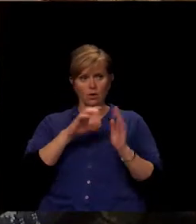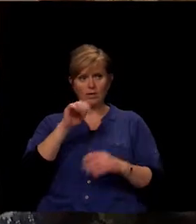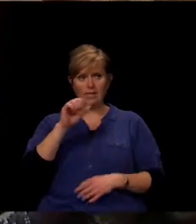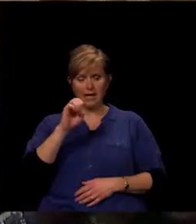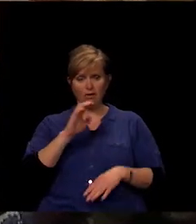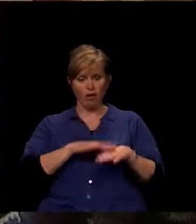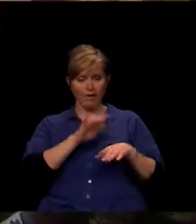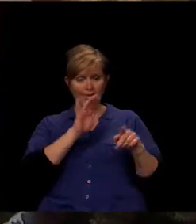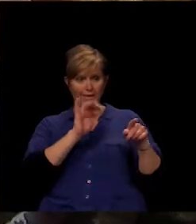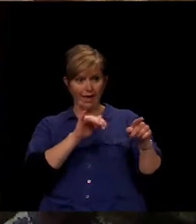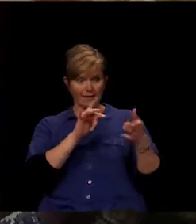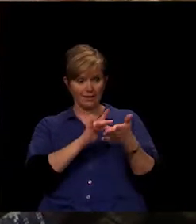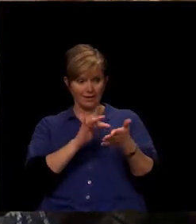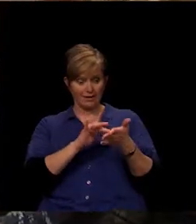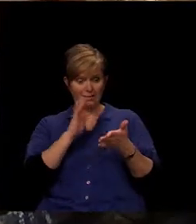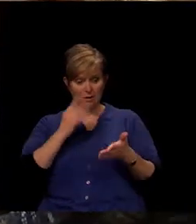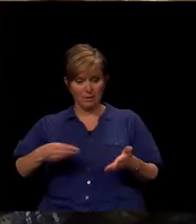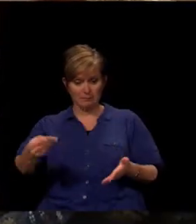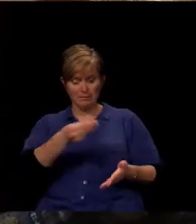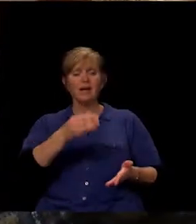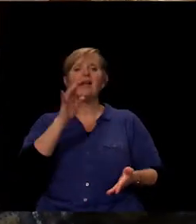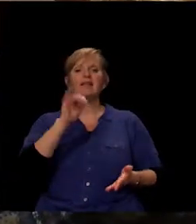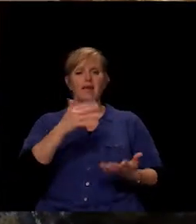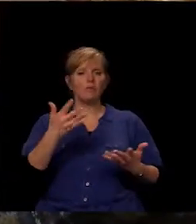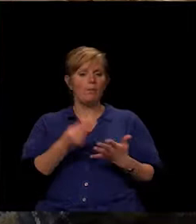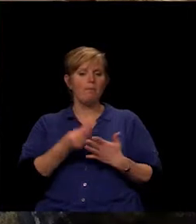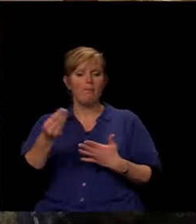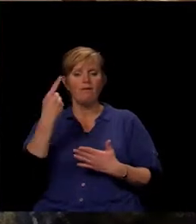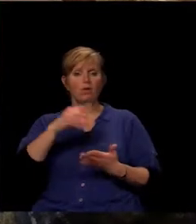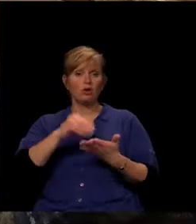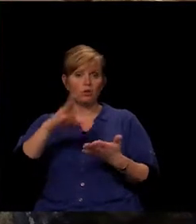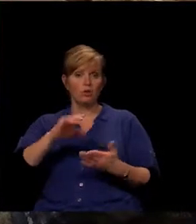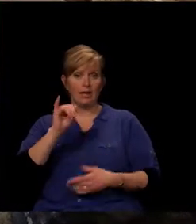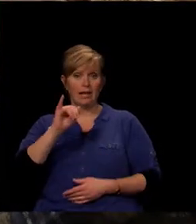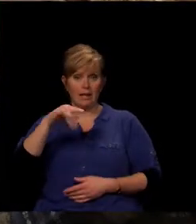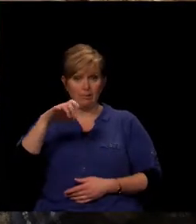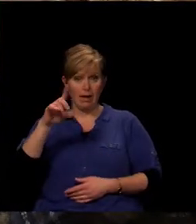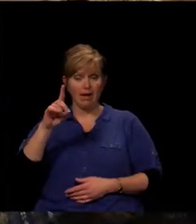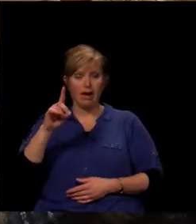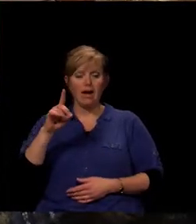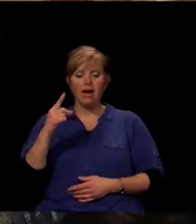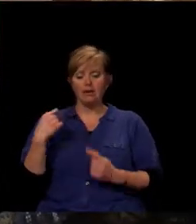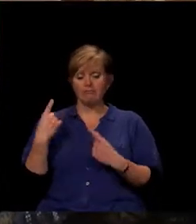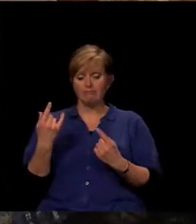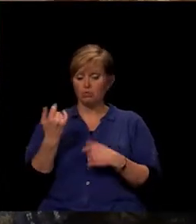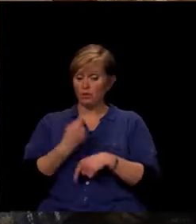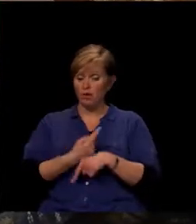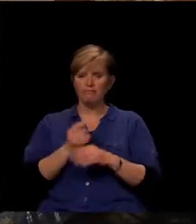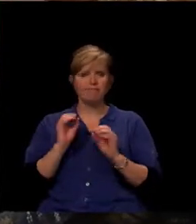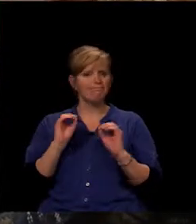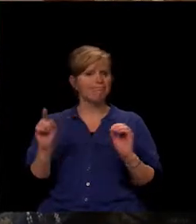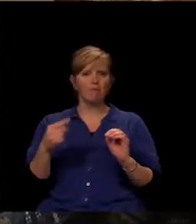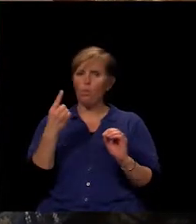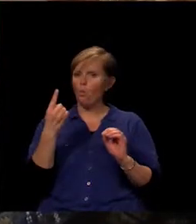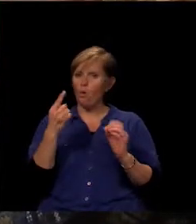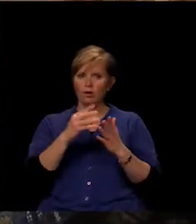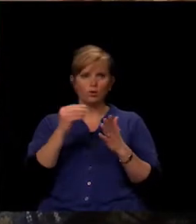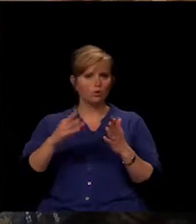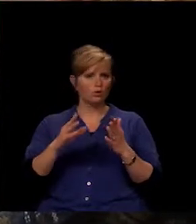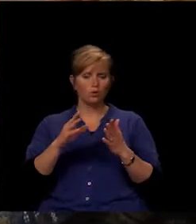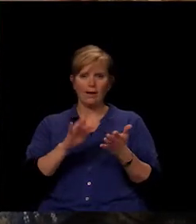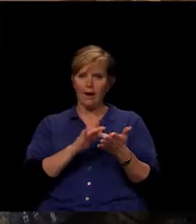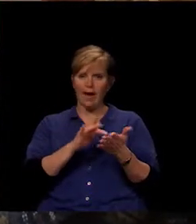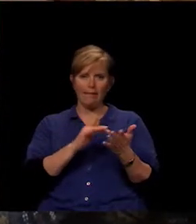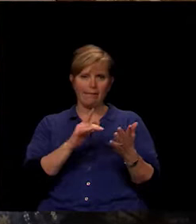That's the case that we purchased for the student iPad. And as of today, I can tell you, we have not had one student iPad broken.